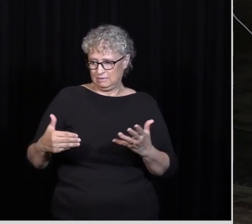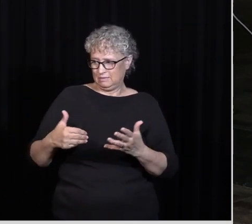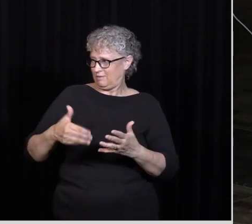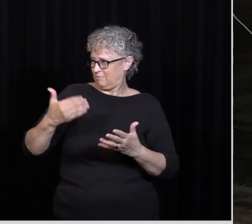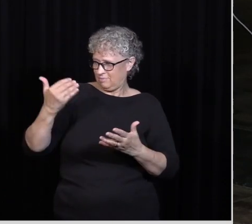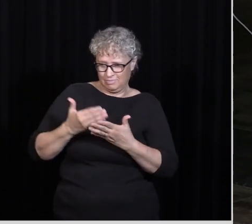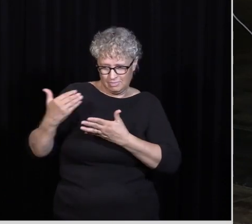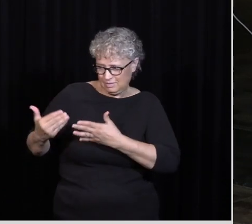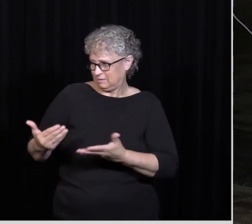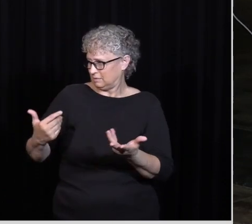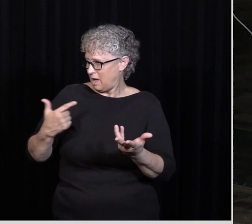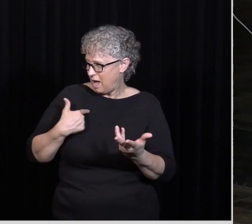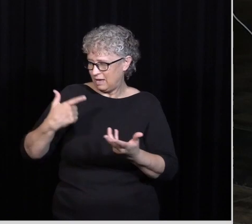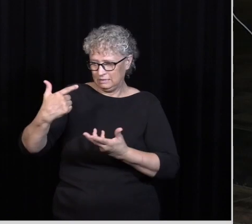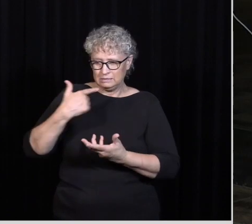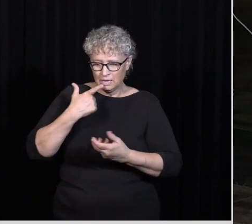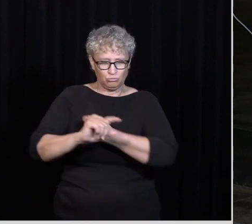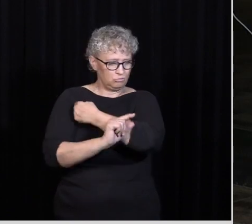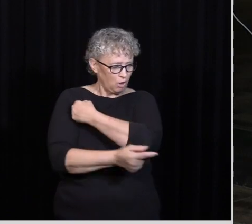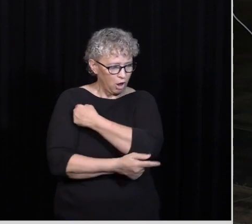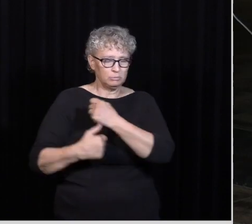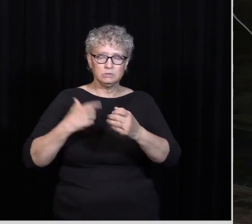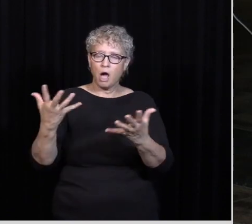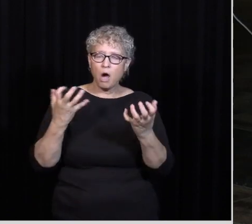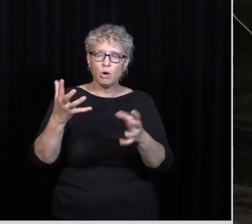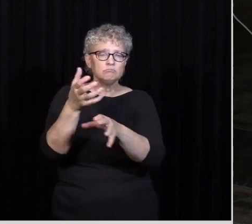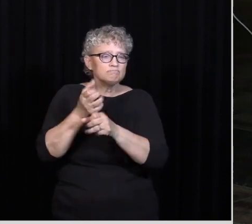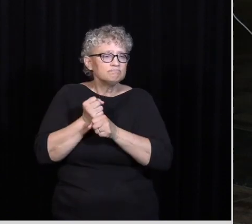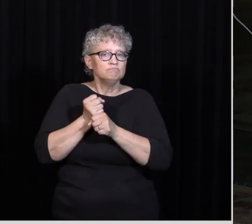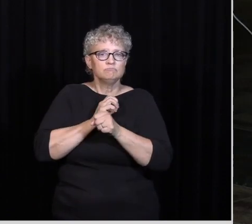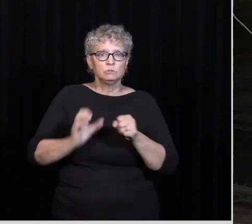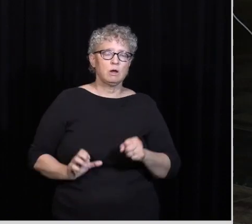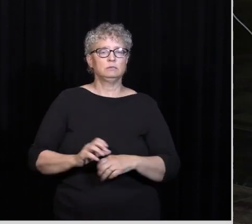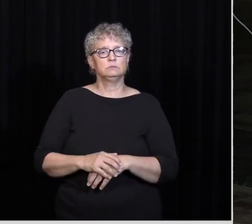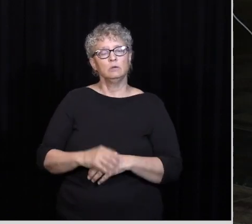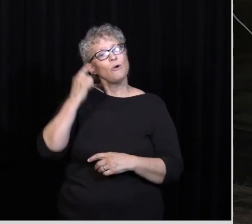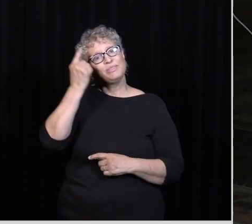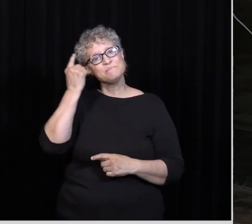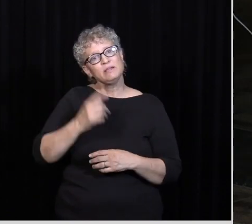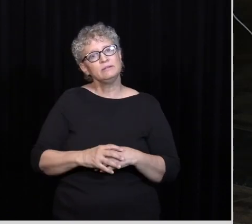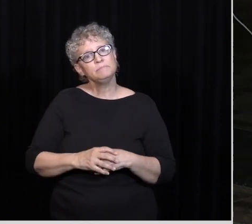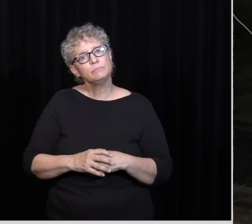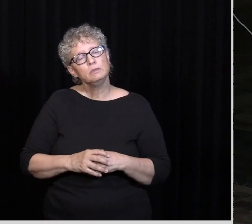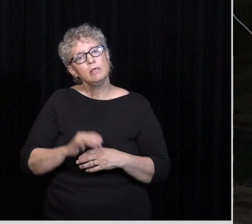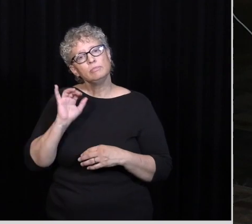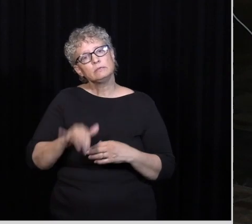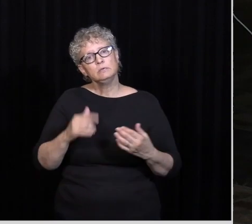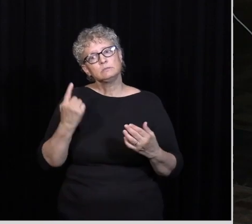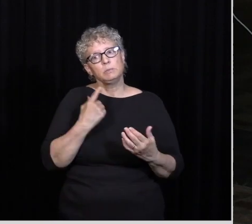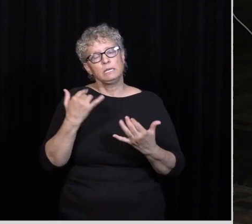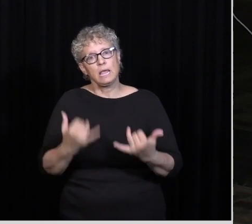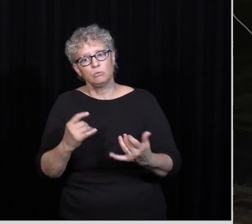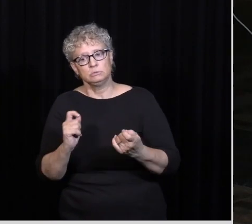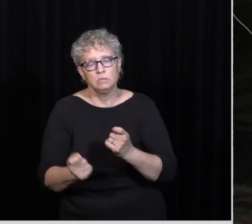That I May gain Christ And I Want you To Man I Want you To just Think about This This is Like the Pivot Point Right Before